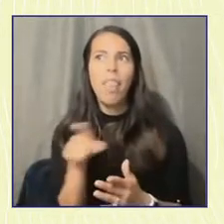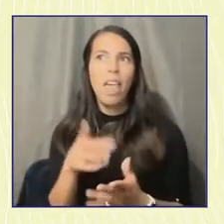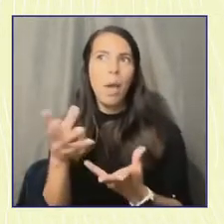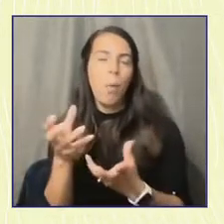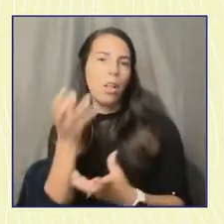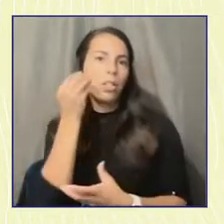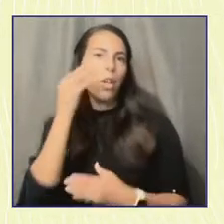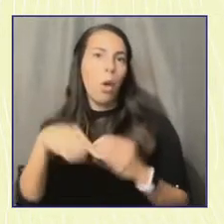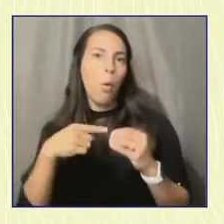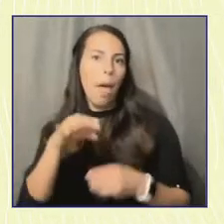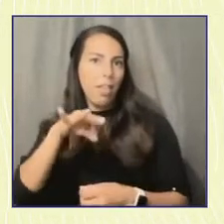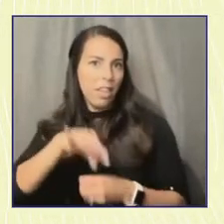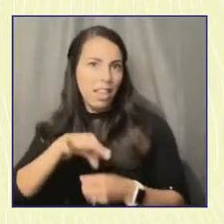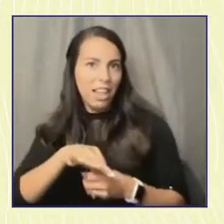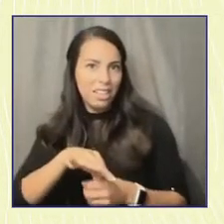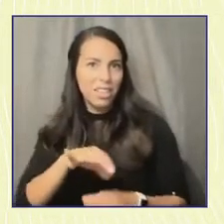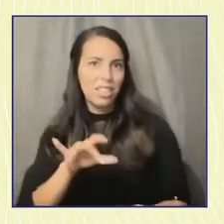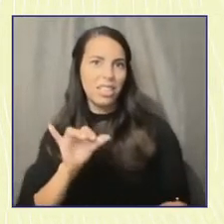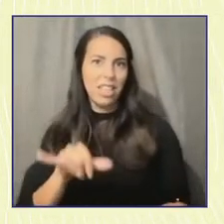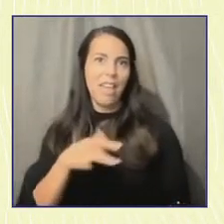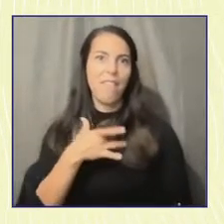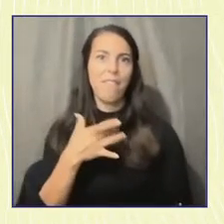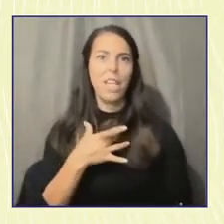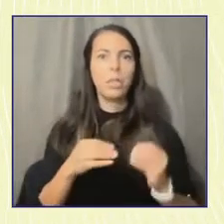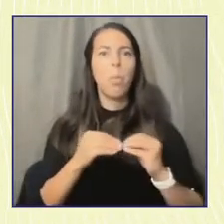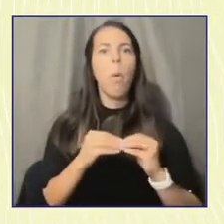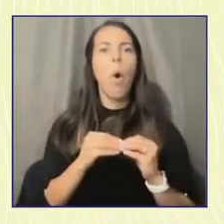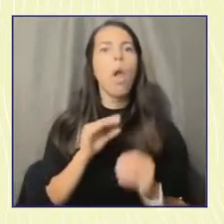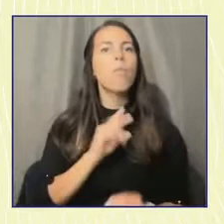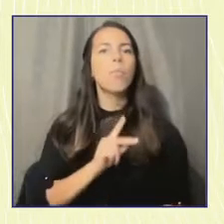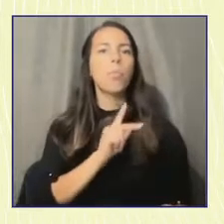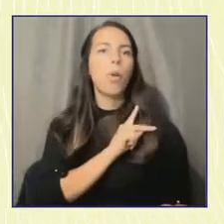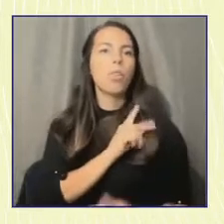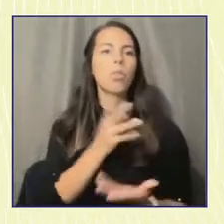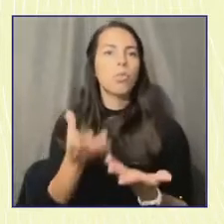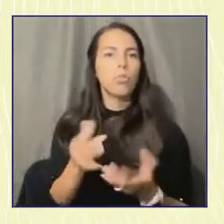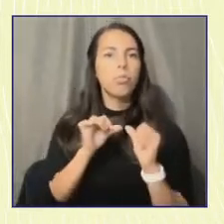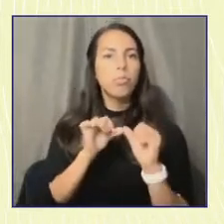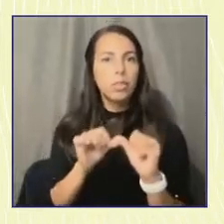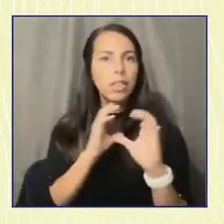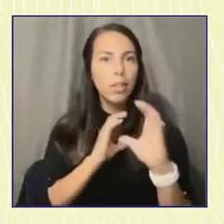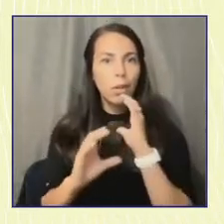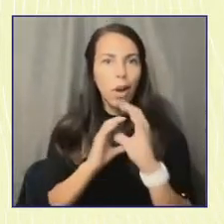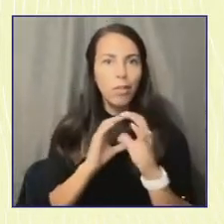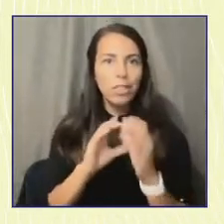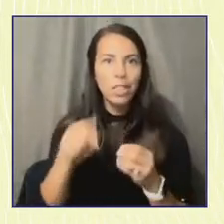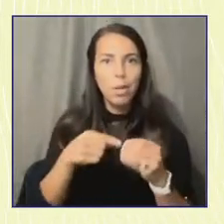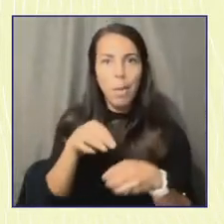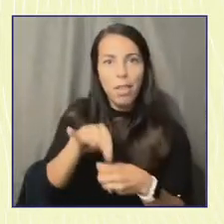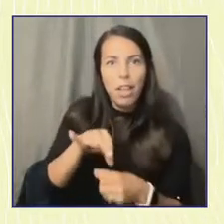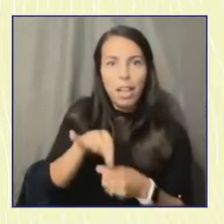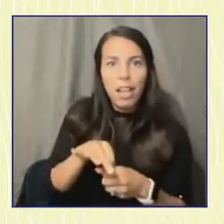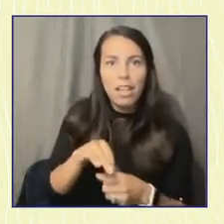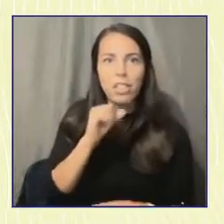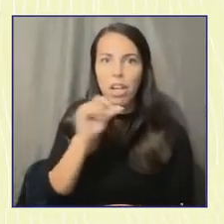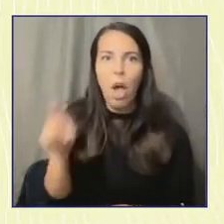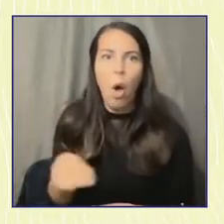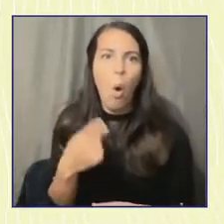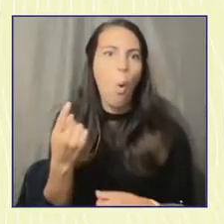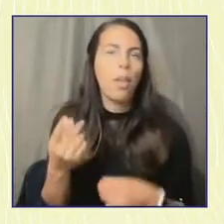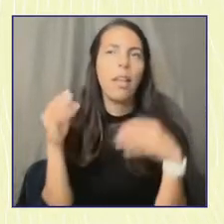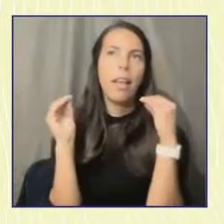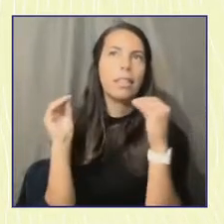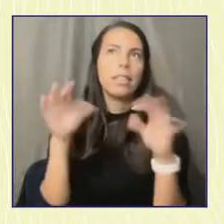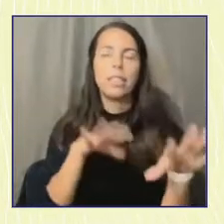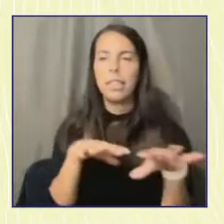impersonal, like, ongoing conversation rather than just kind of more first race style coverage that you see so